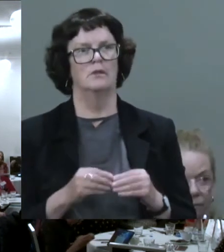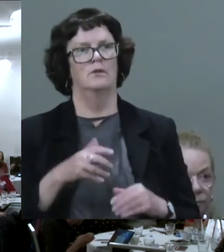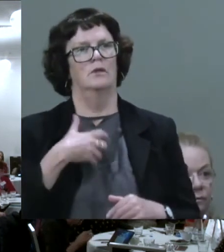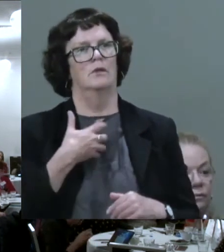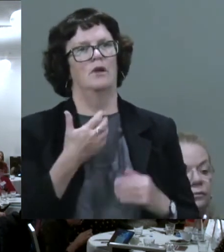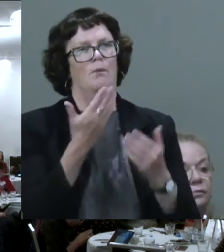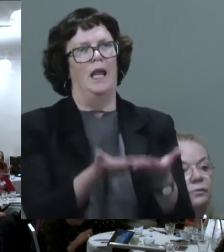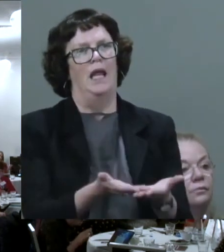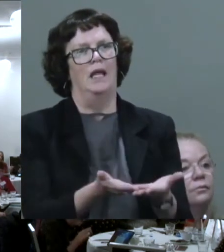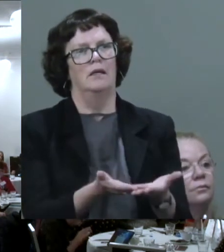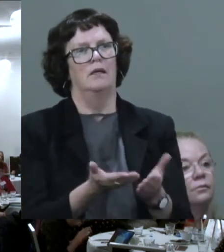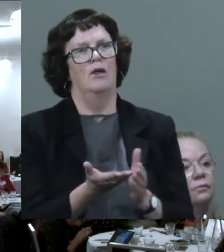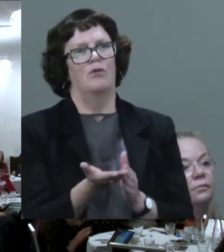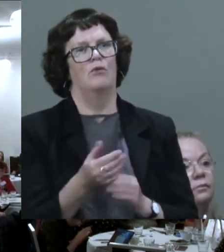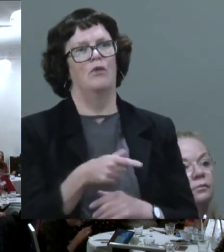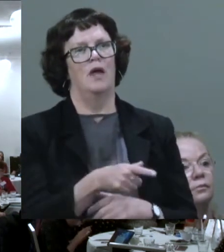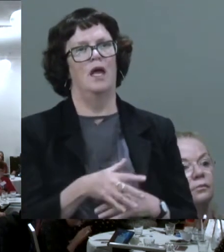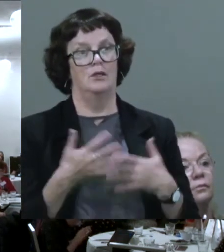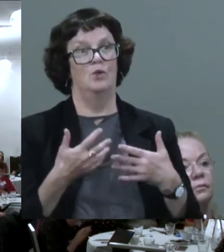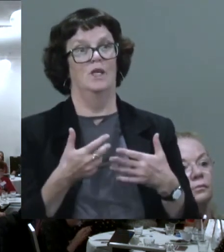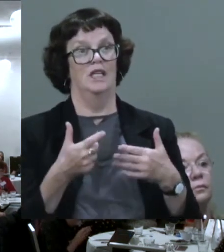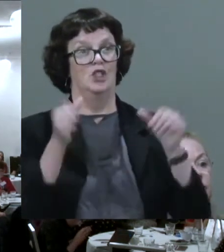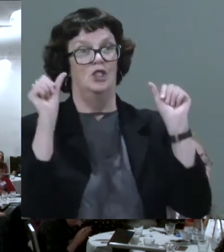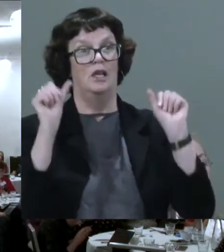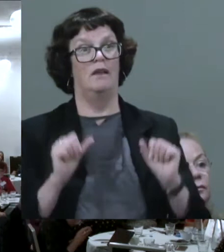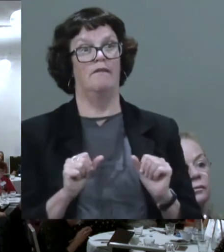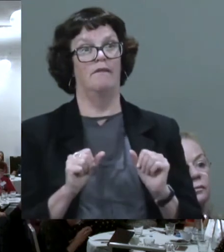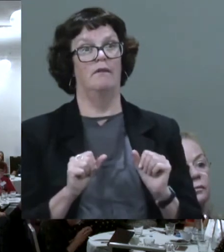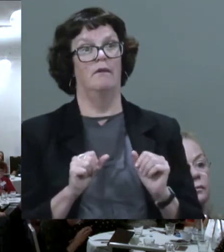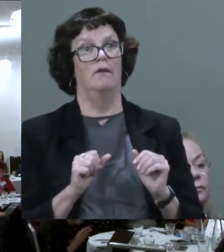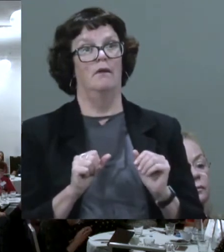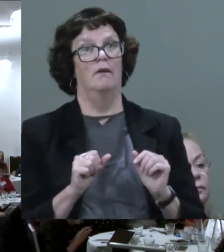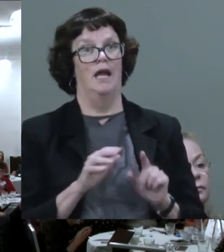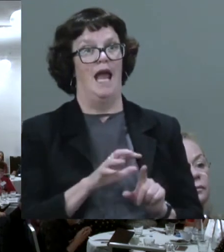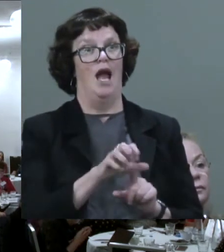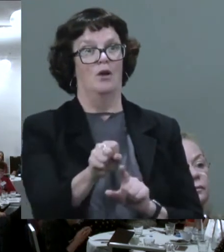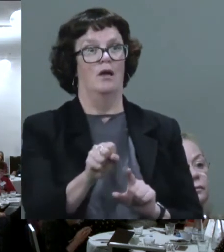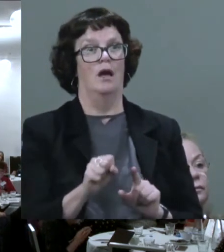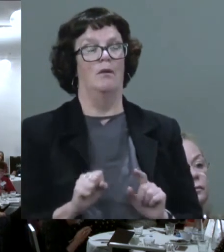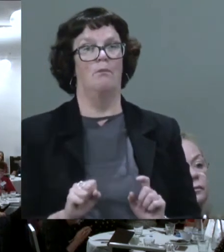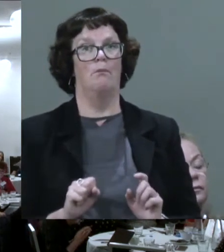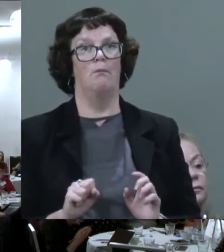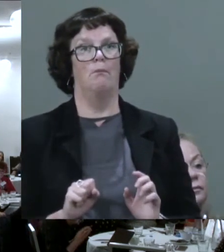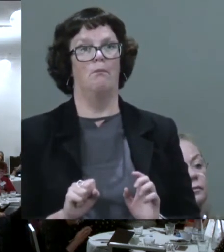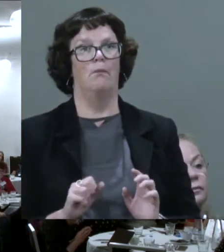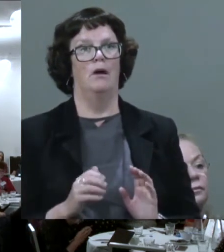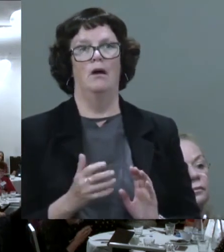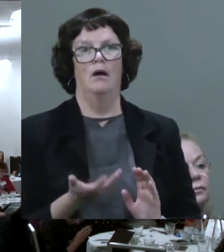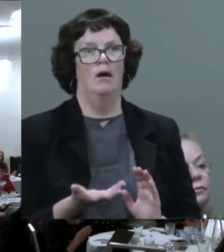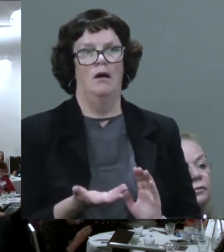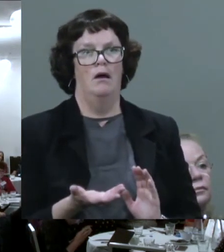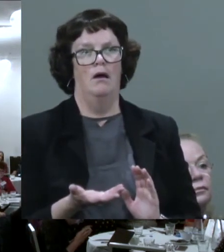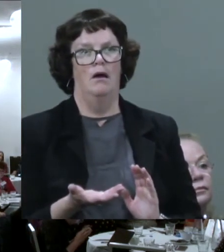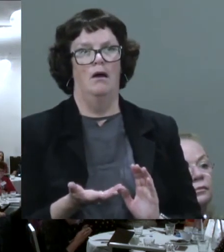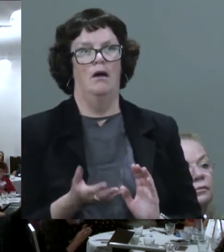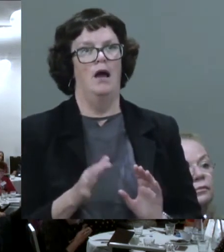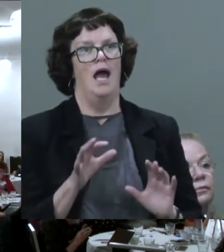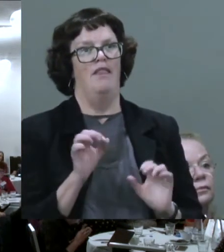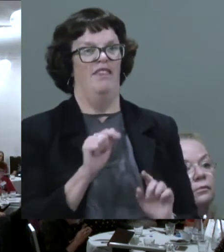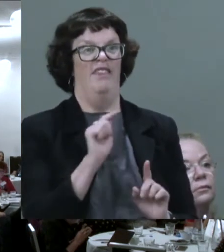only to achieve an outcome and then not have that outcome apply laterally across